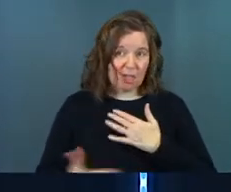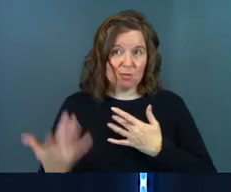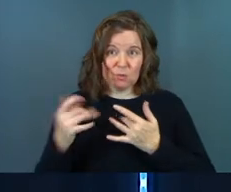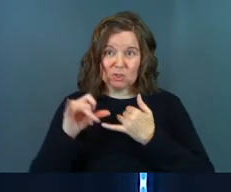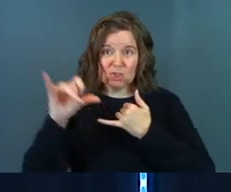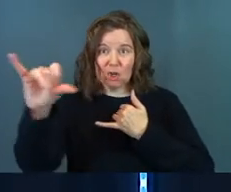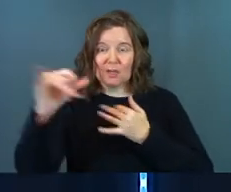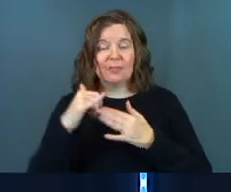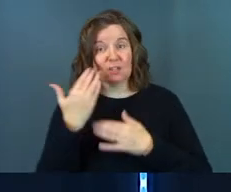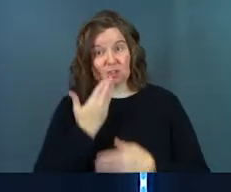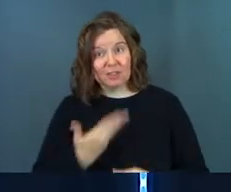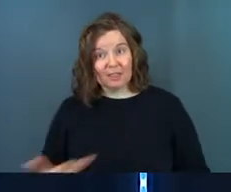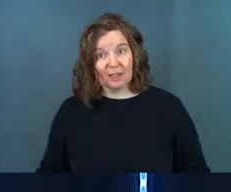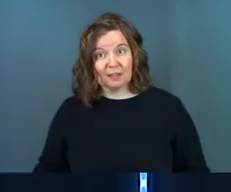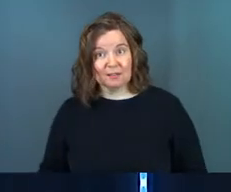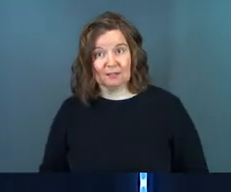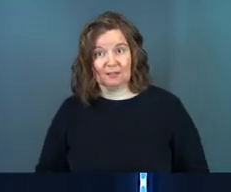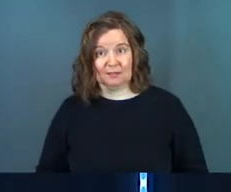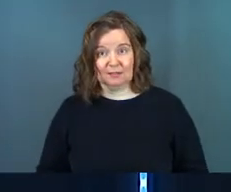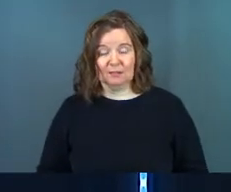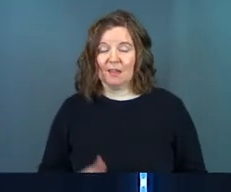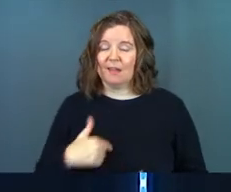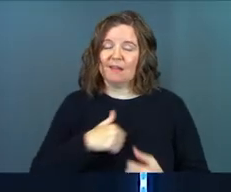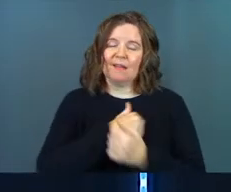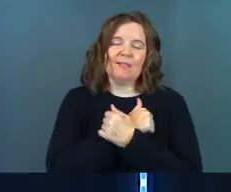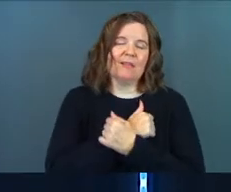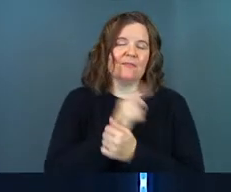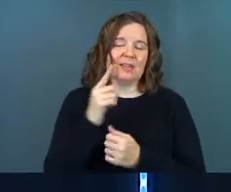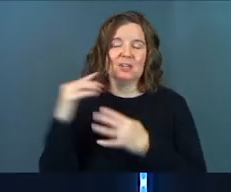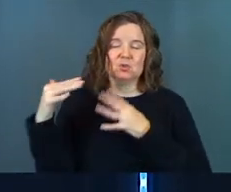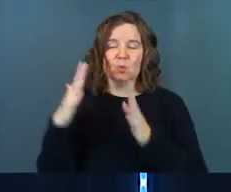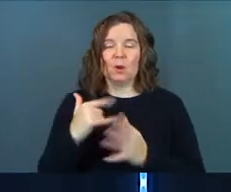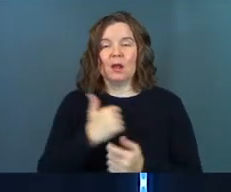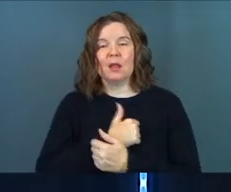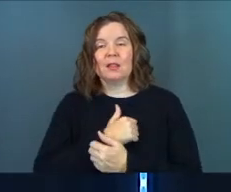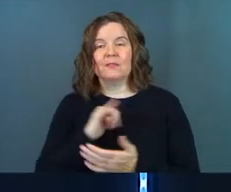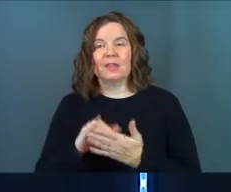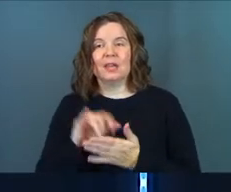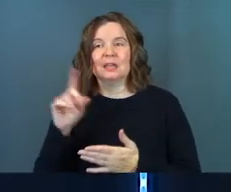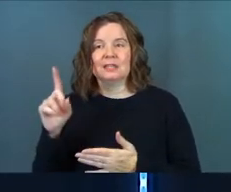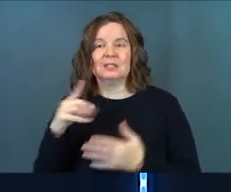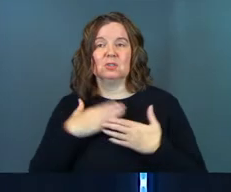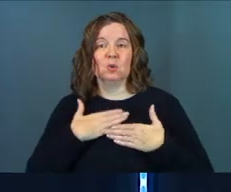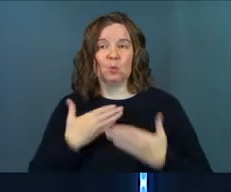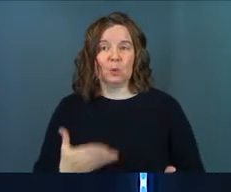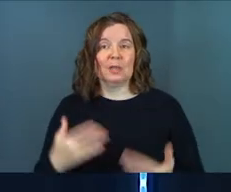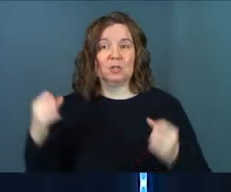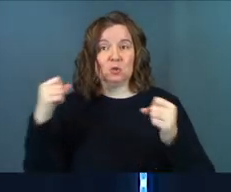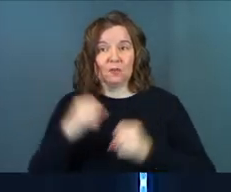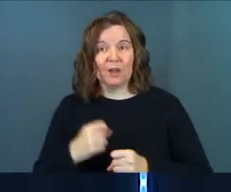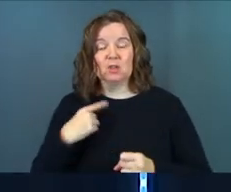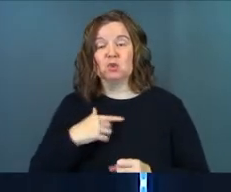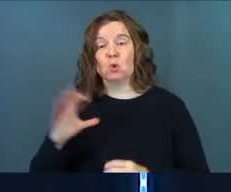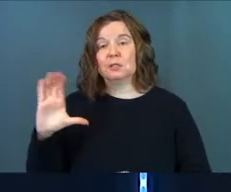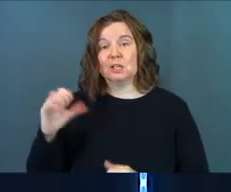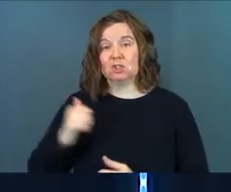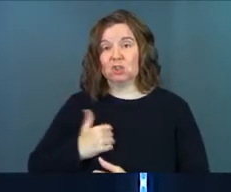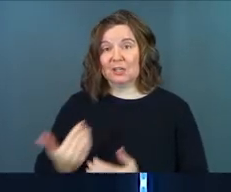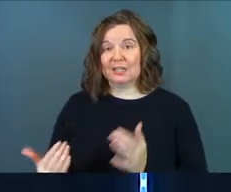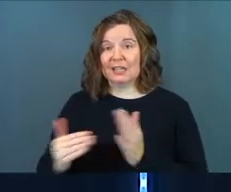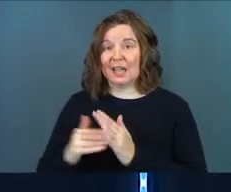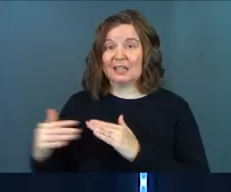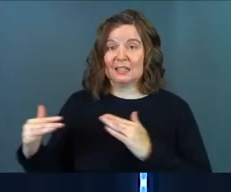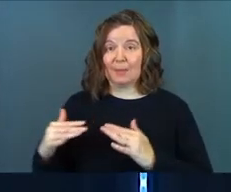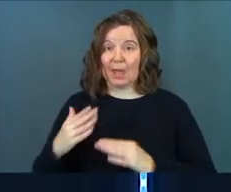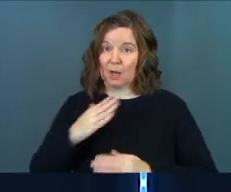eternity, that's a good thing. And I love that he's a warrior and I love that he's willing to fight. So the centurion, again,